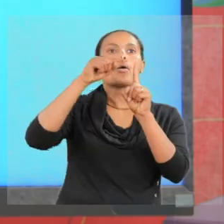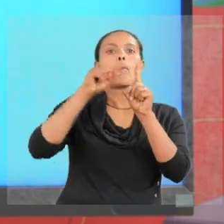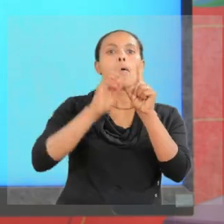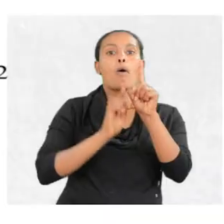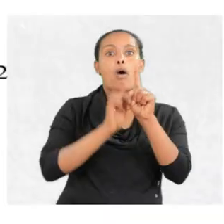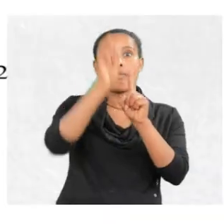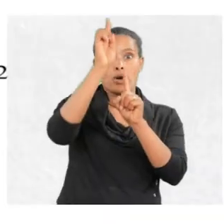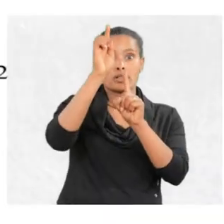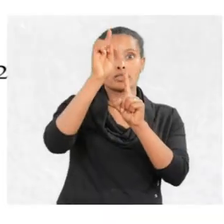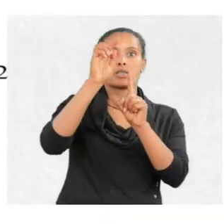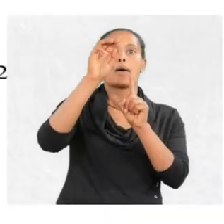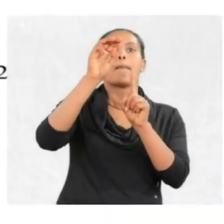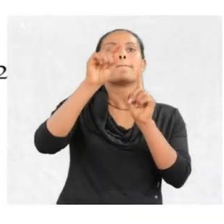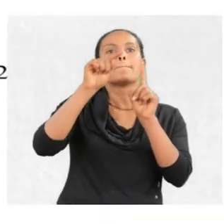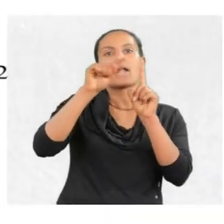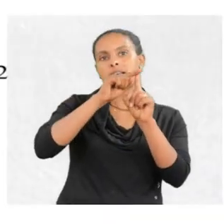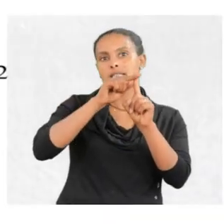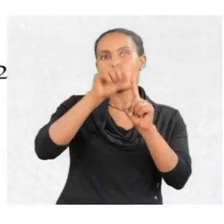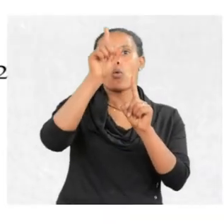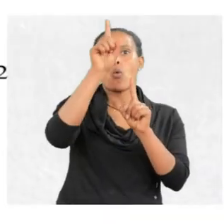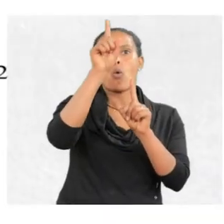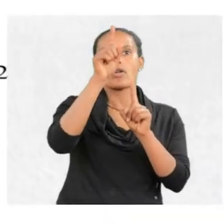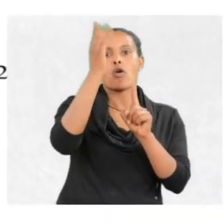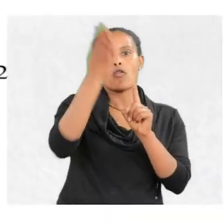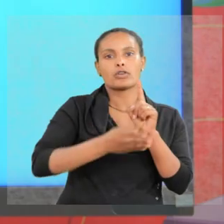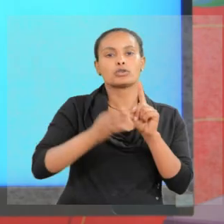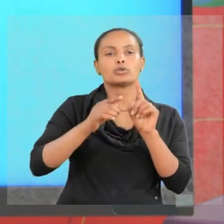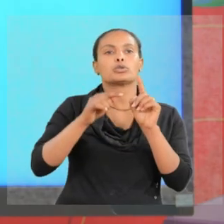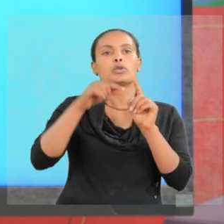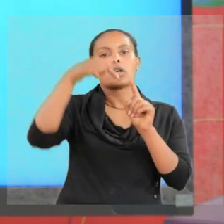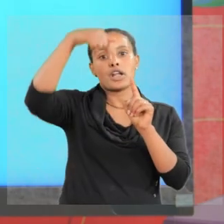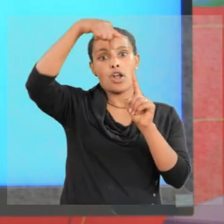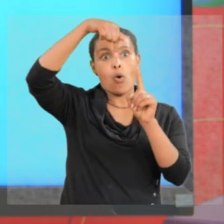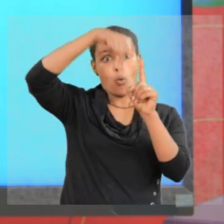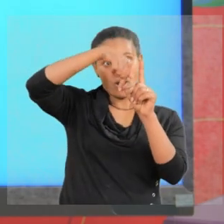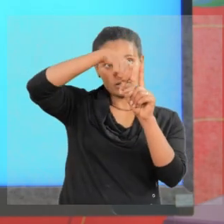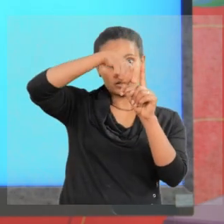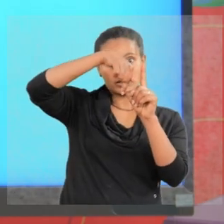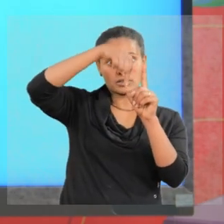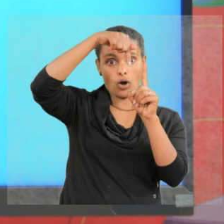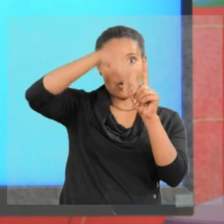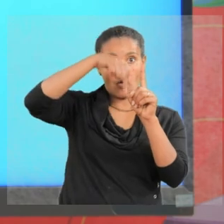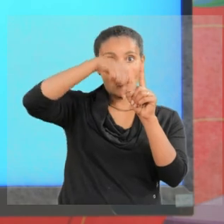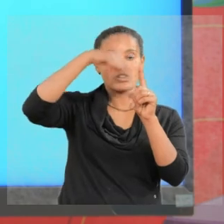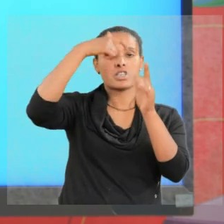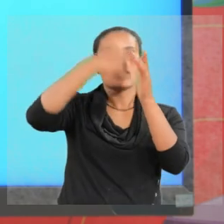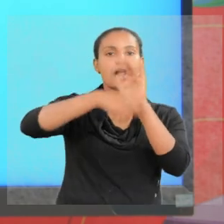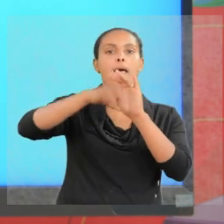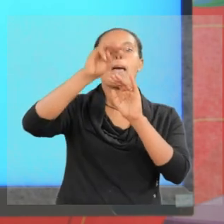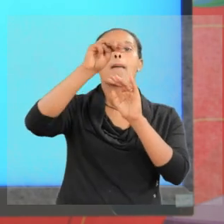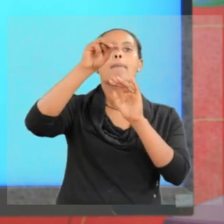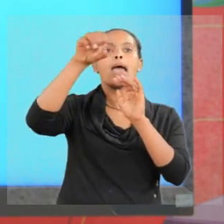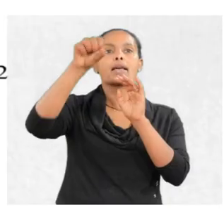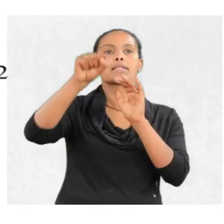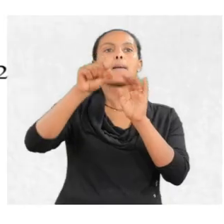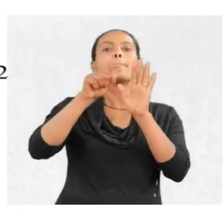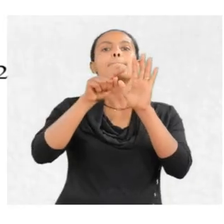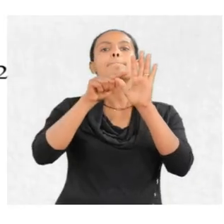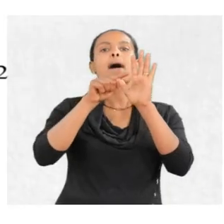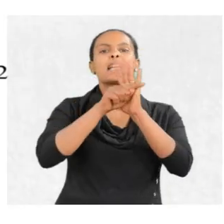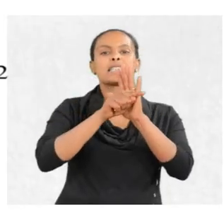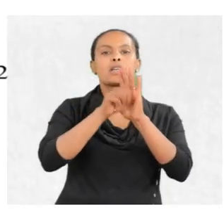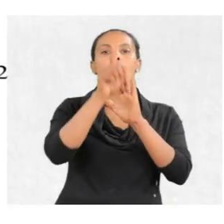one over two. For those electrons open downward, the value of ms is minus